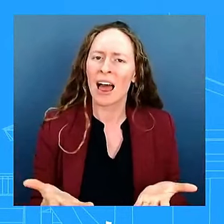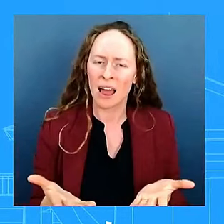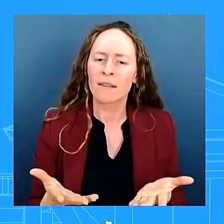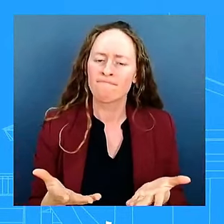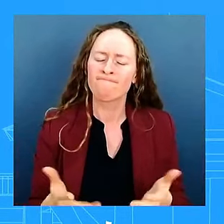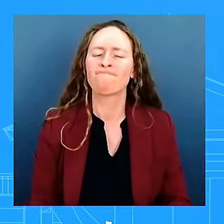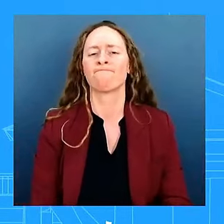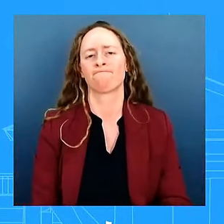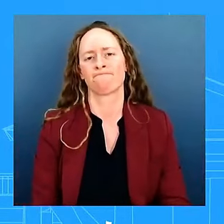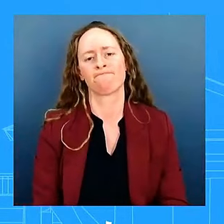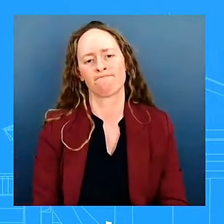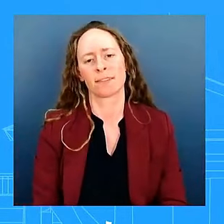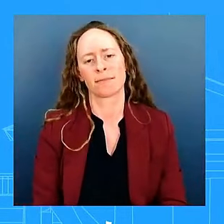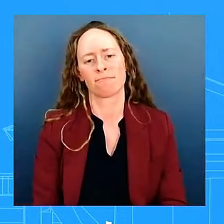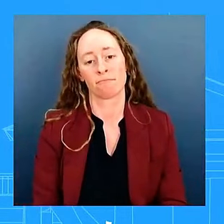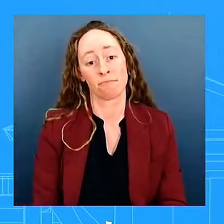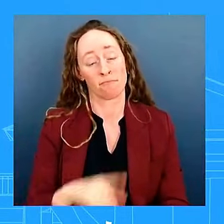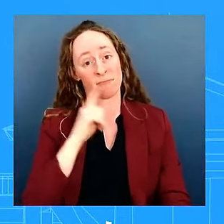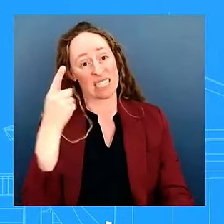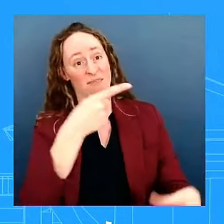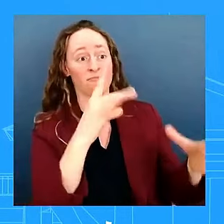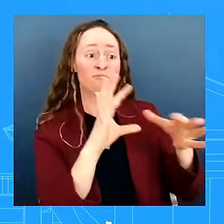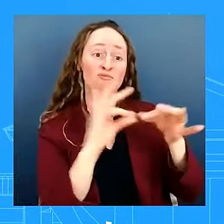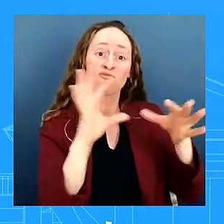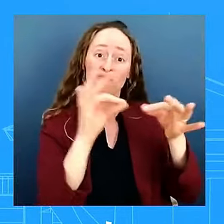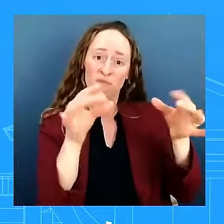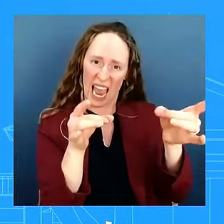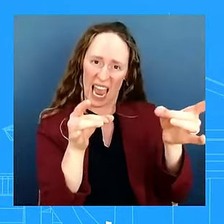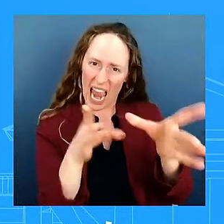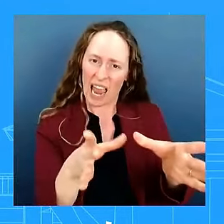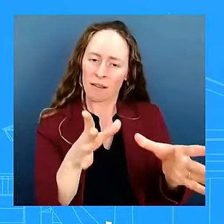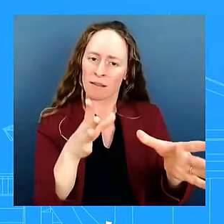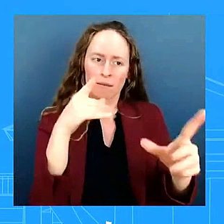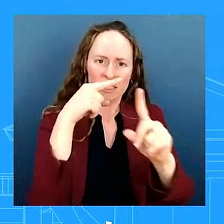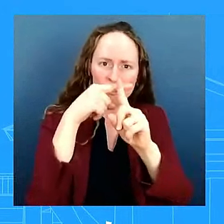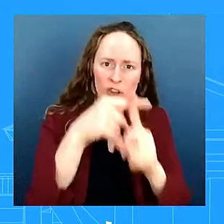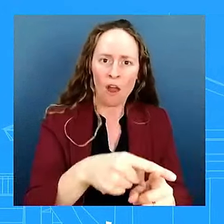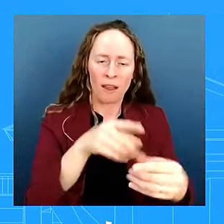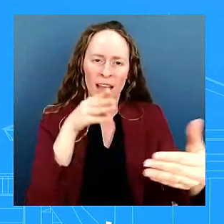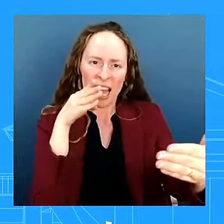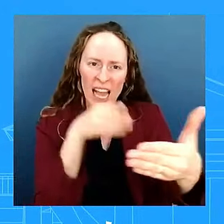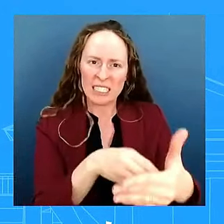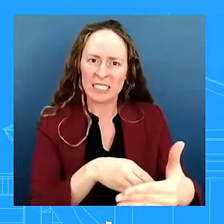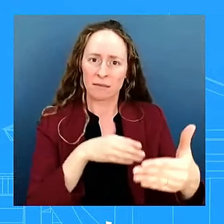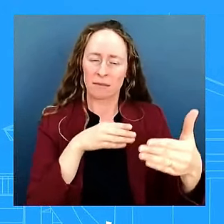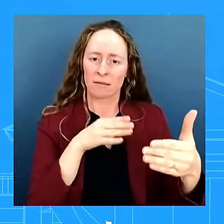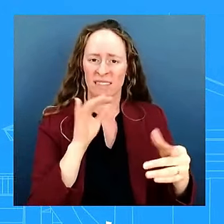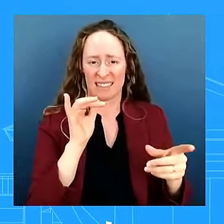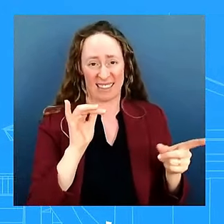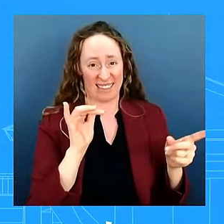it is and some of your news some of the news organizations here have reported uh that uh